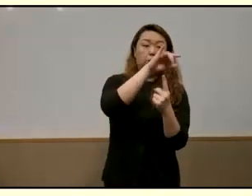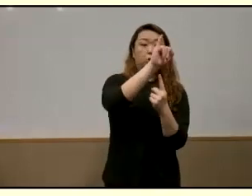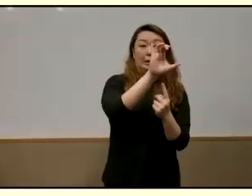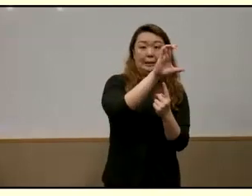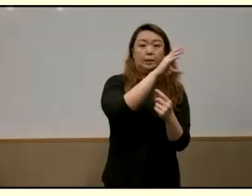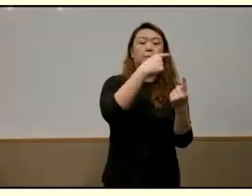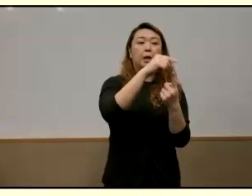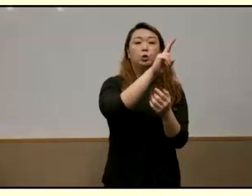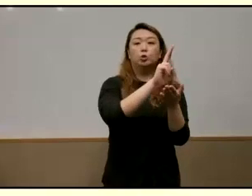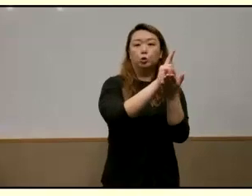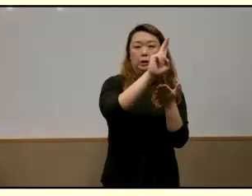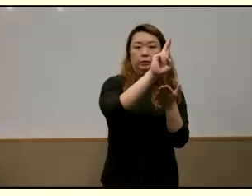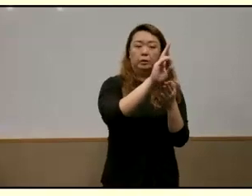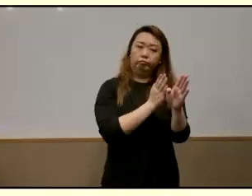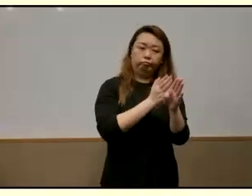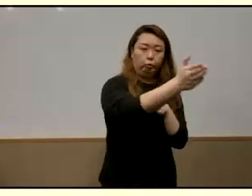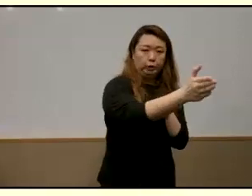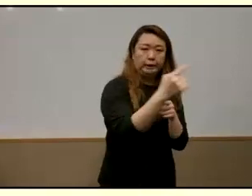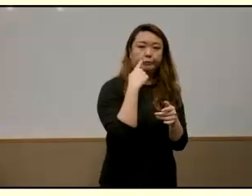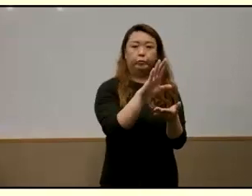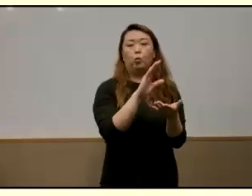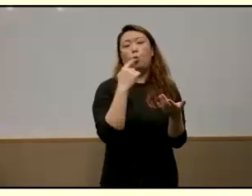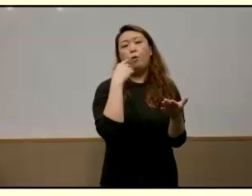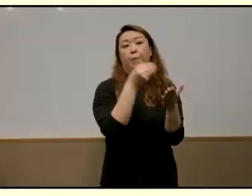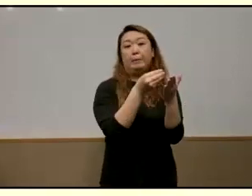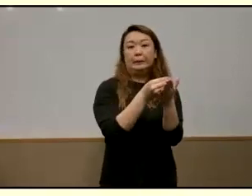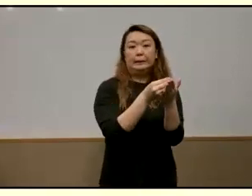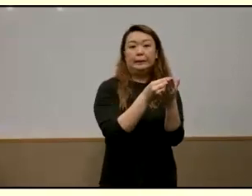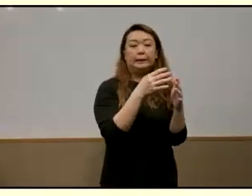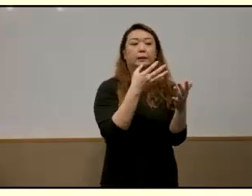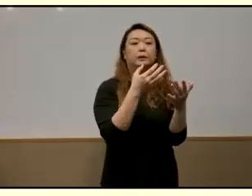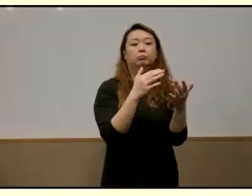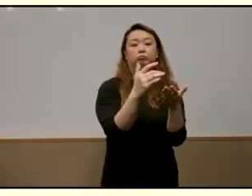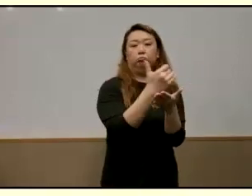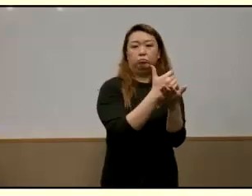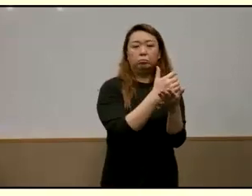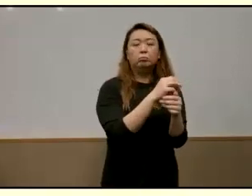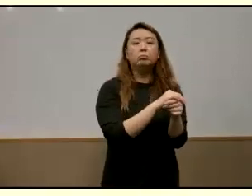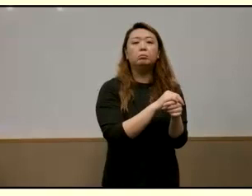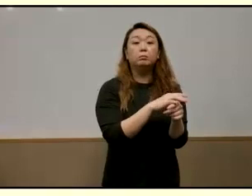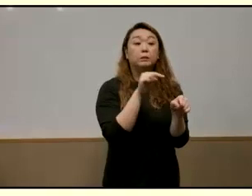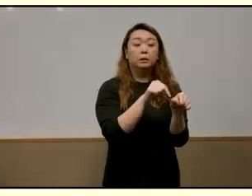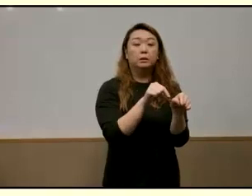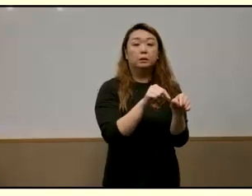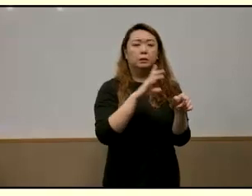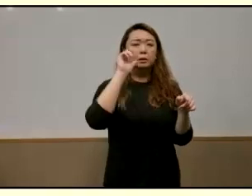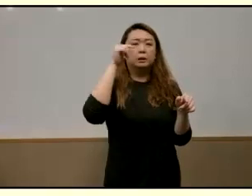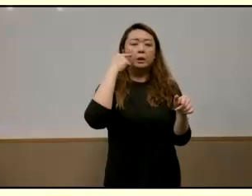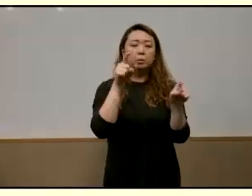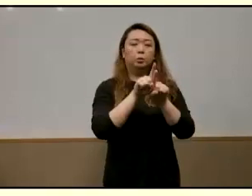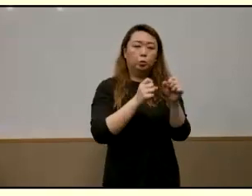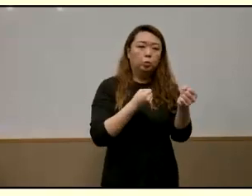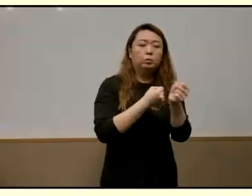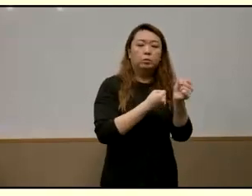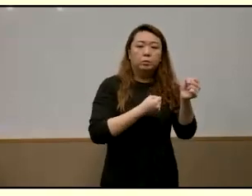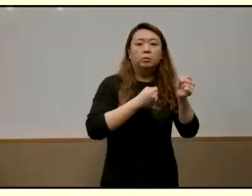the most straightforward route to financial and cultural rewards though there have been significant measures by the government over the years to improve and